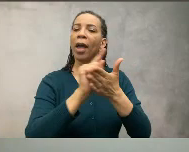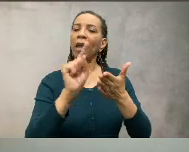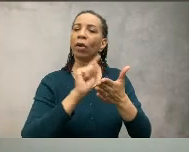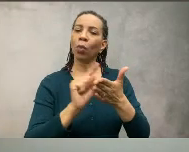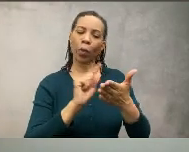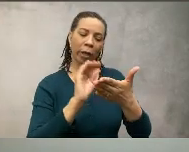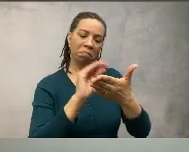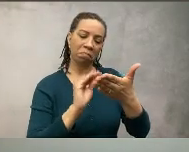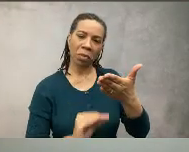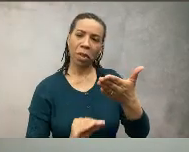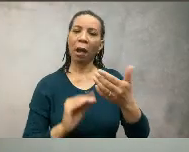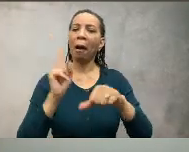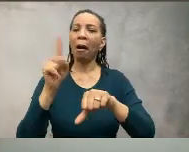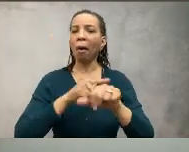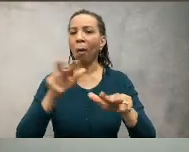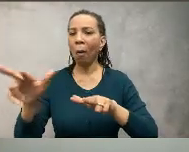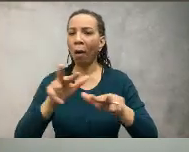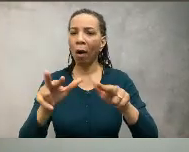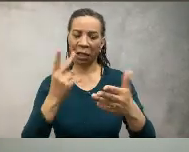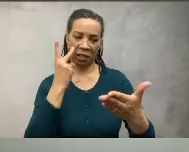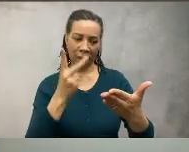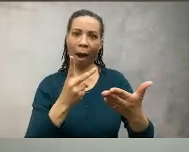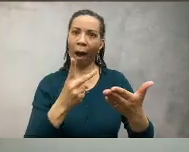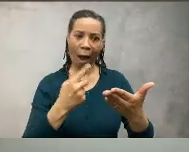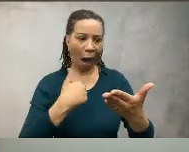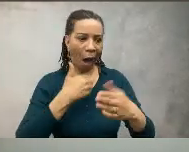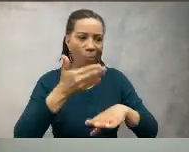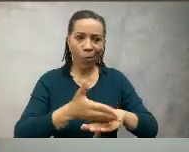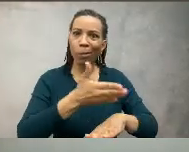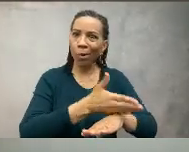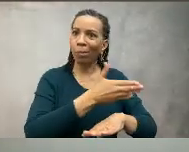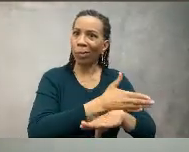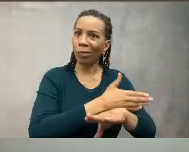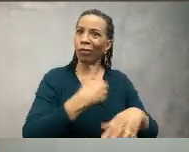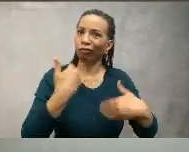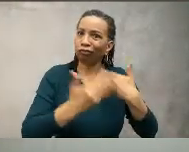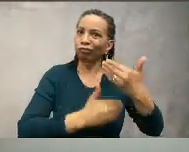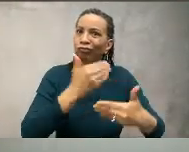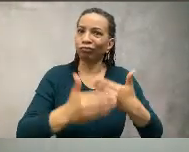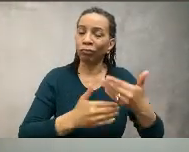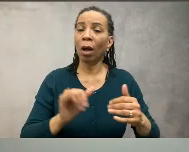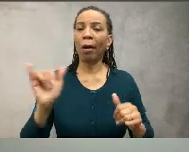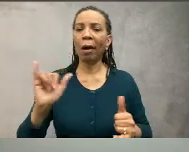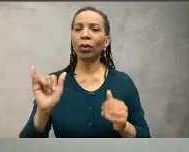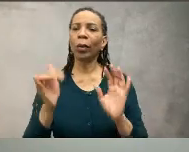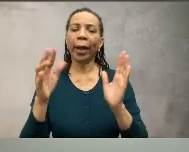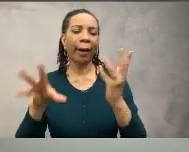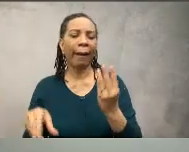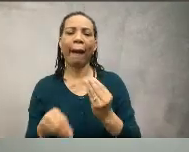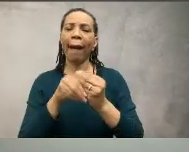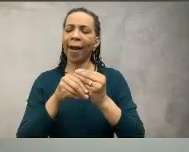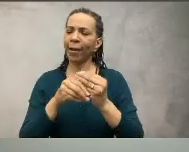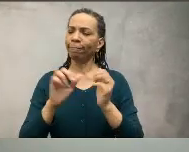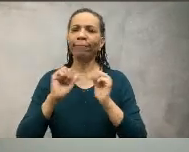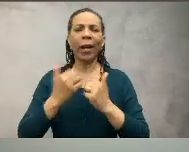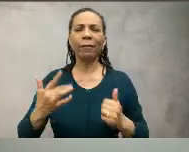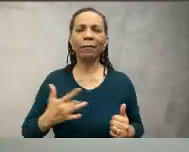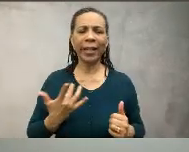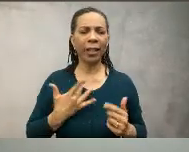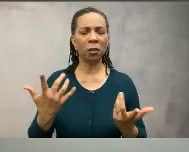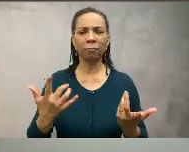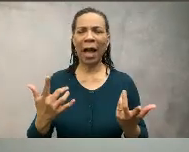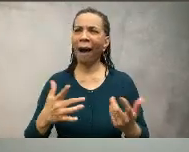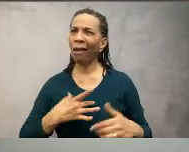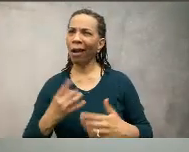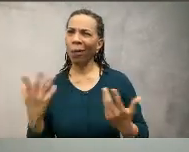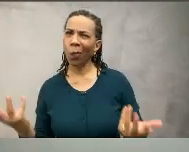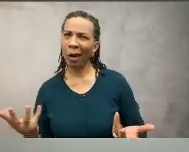weekly diary to help you keep track of how much you will walk so you can keep an eye on your progress. You also have room to record notes about your